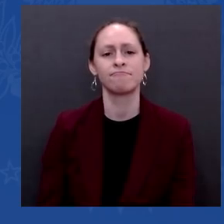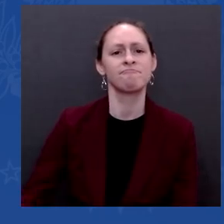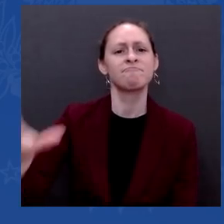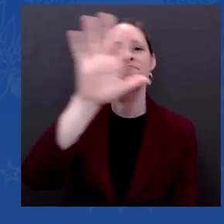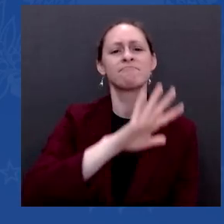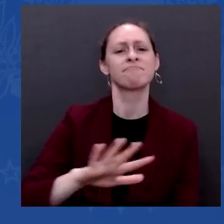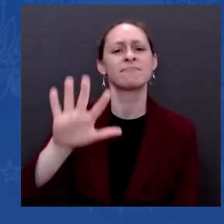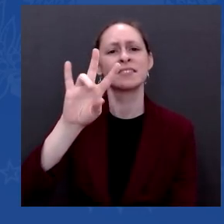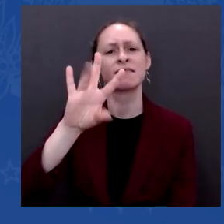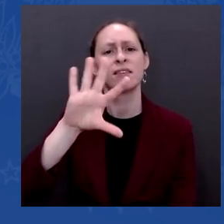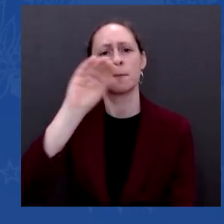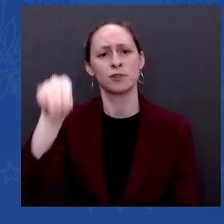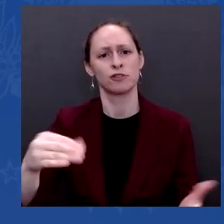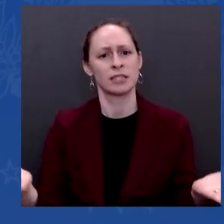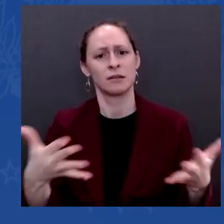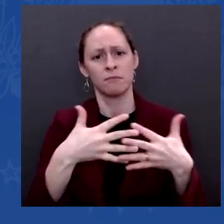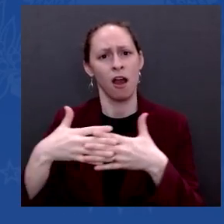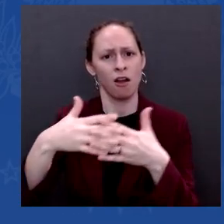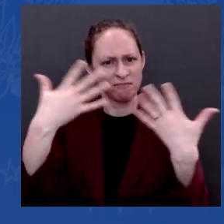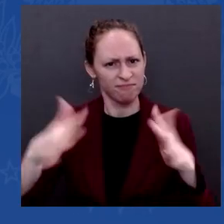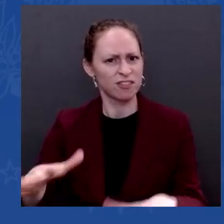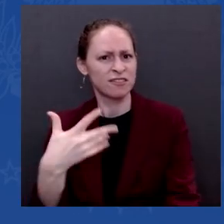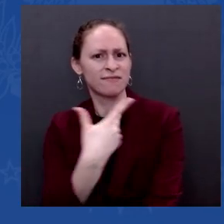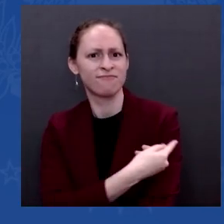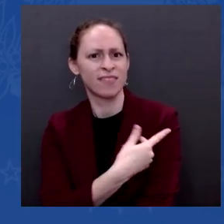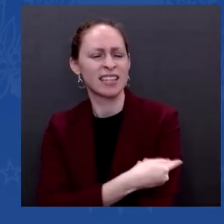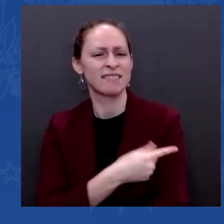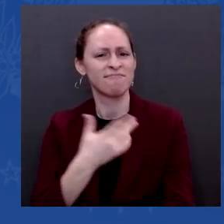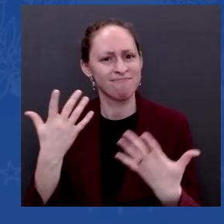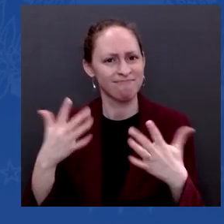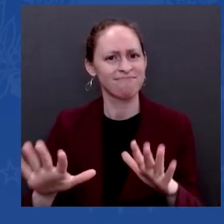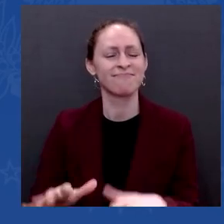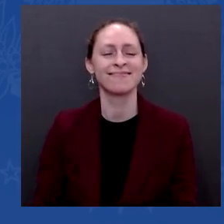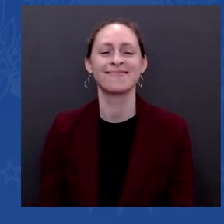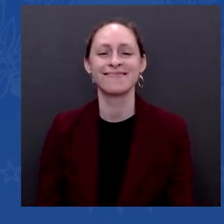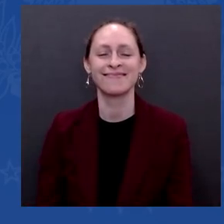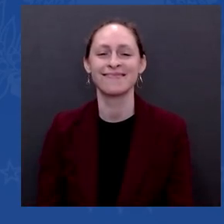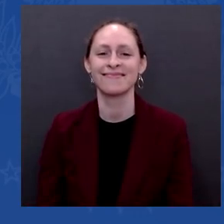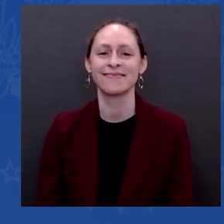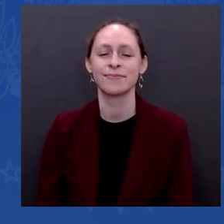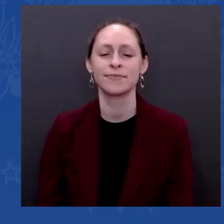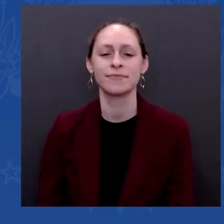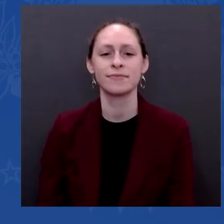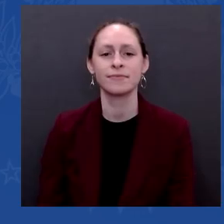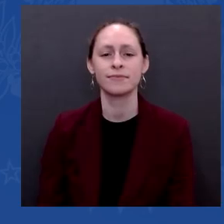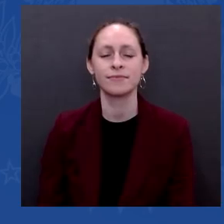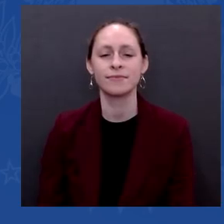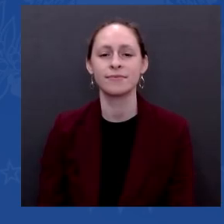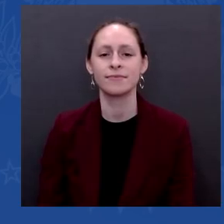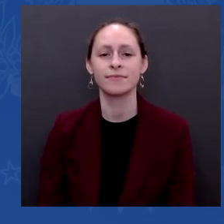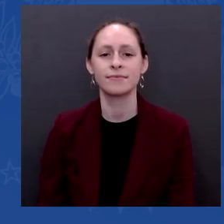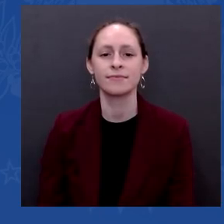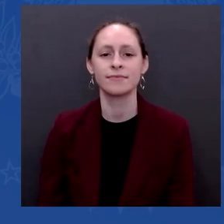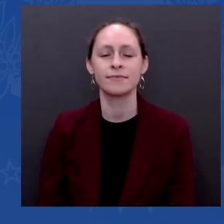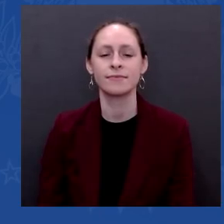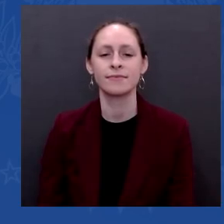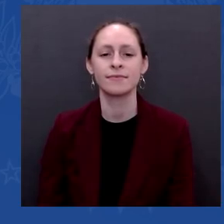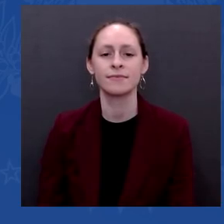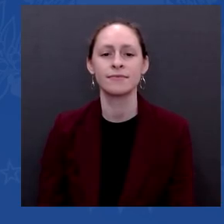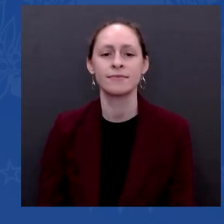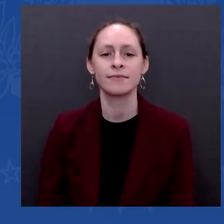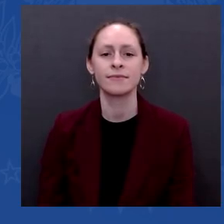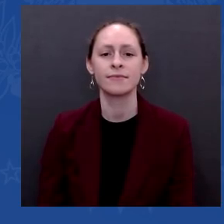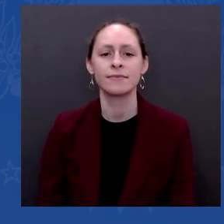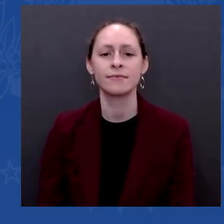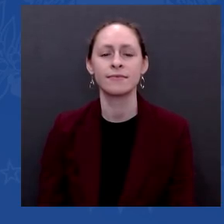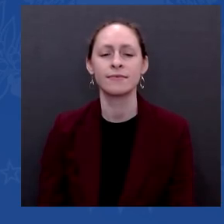and down to 35 million with no shots as of today. And we're adding about 9 million